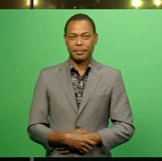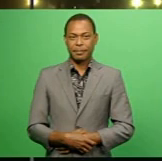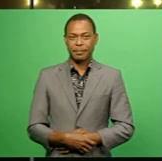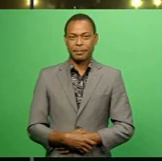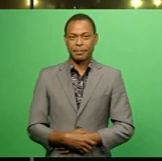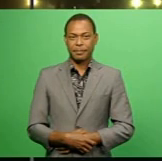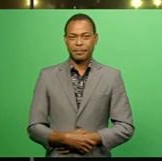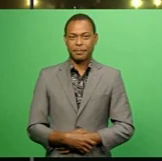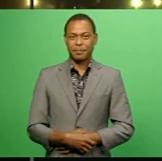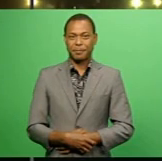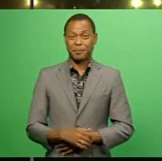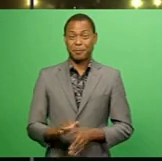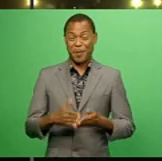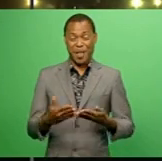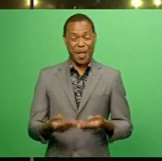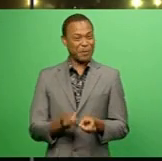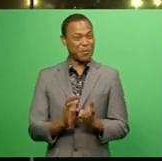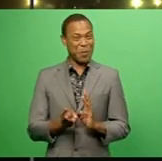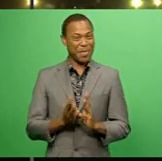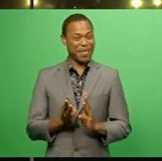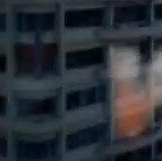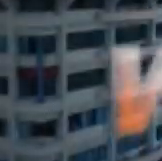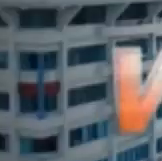And Angie's here now with tonight's weather.